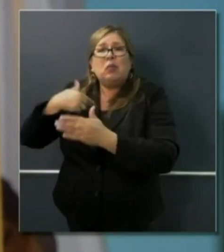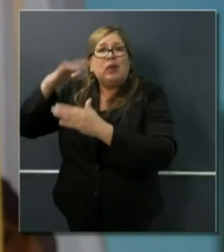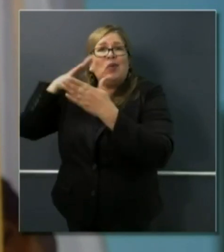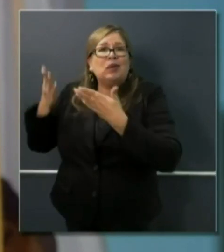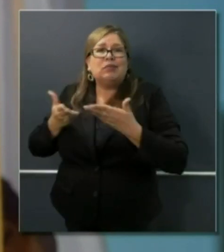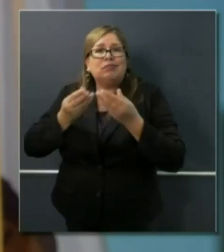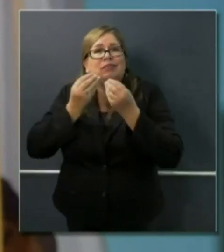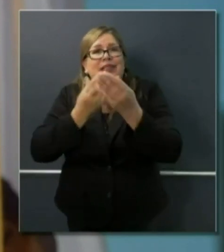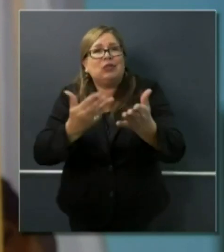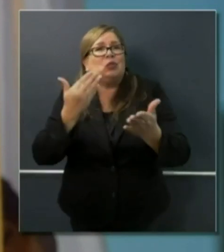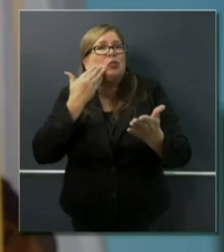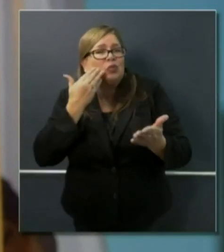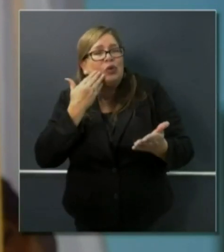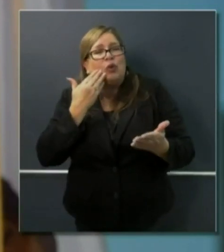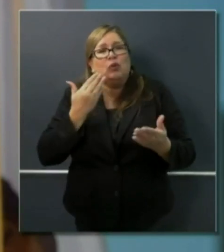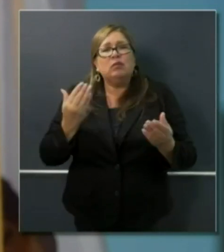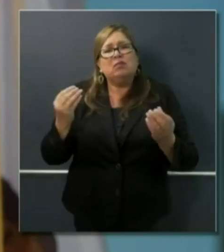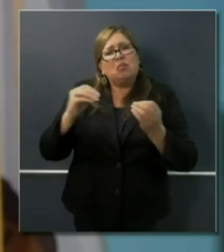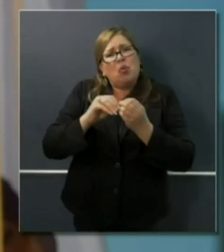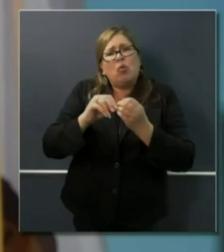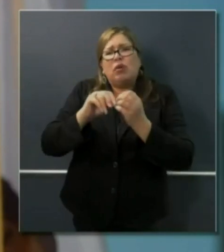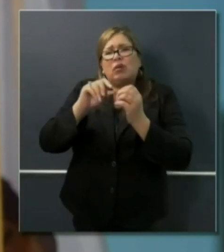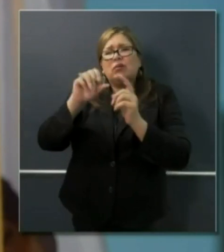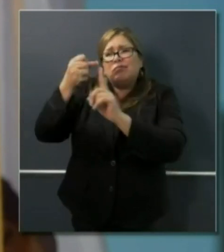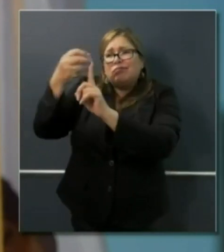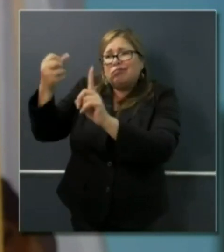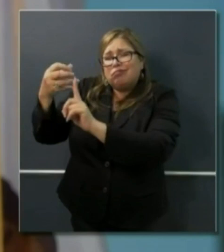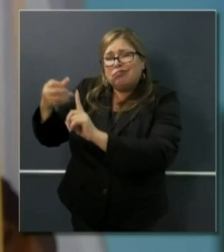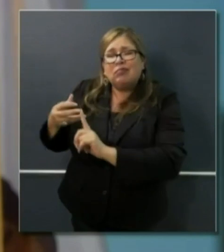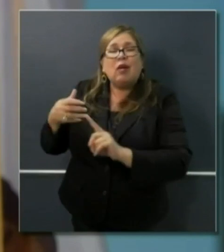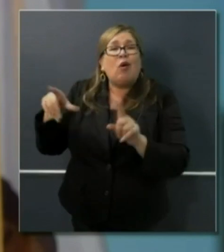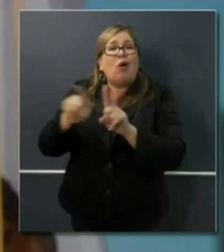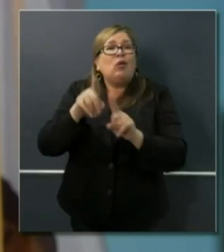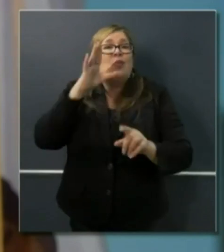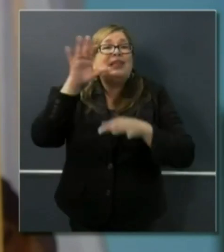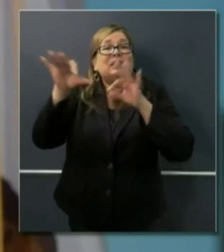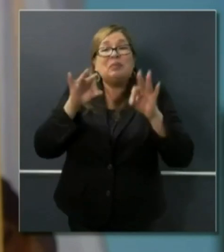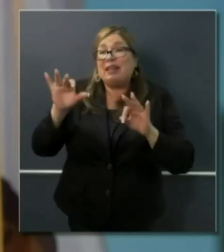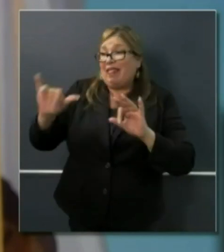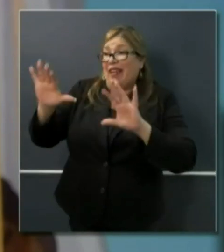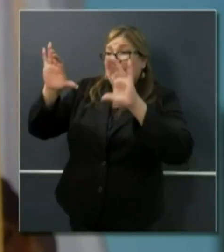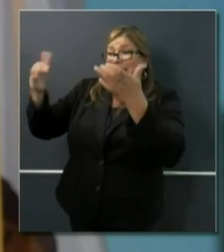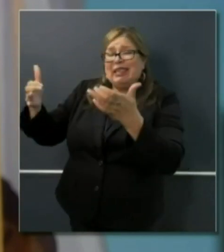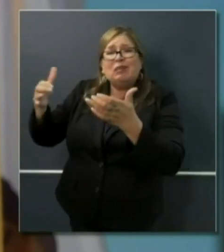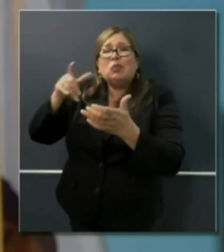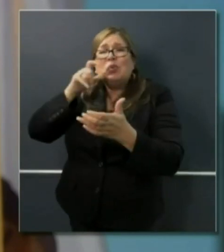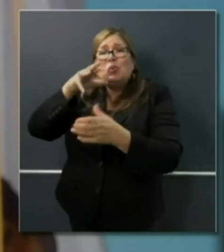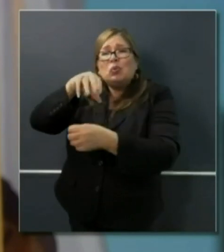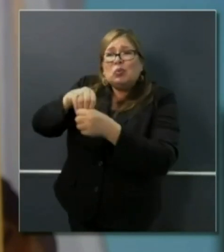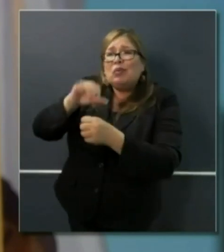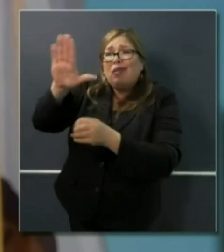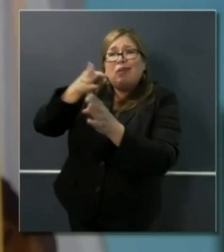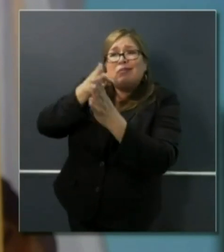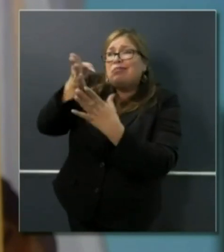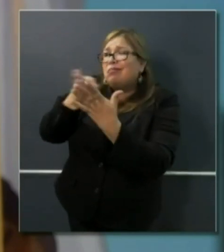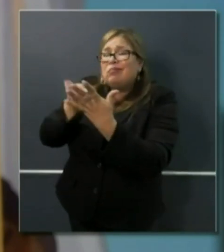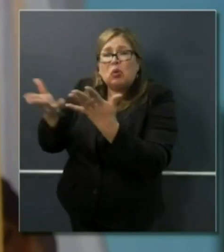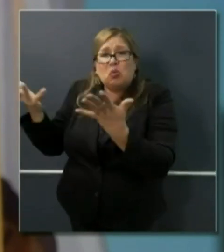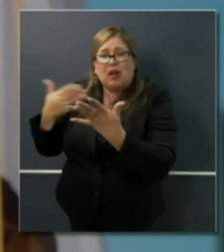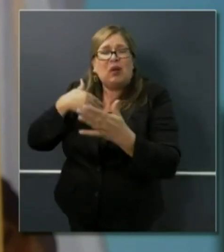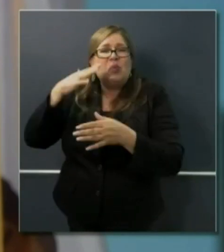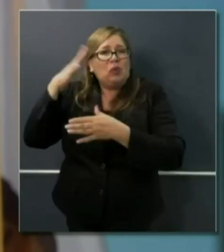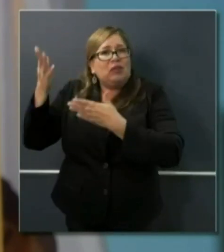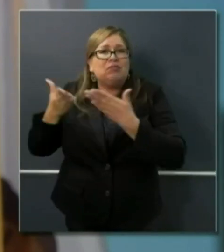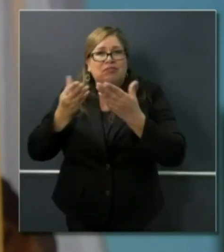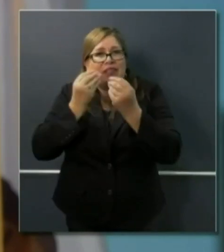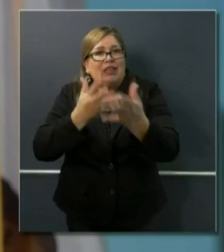you more details and scope of the team we put together, broadened and expanded, and what we anticipate